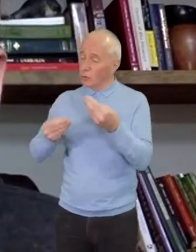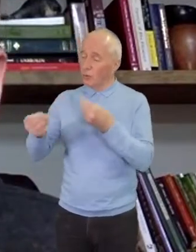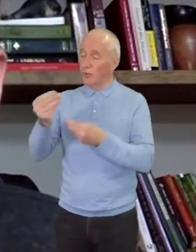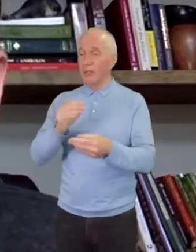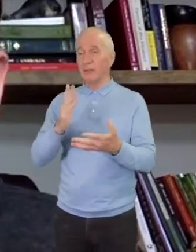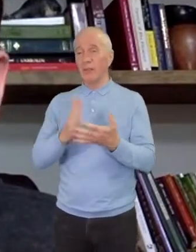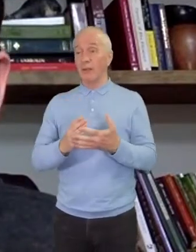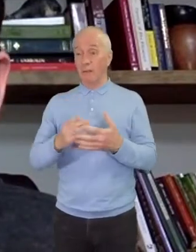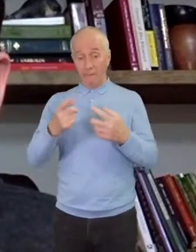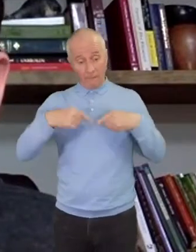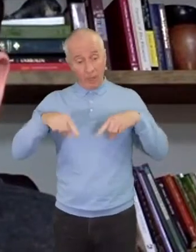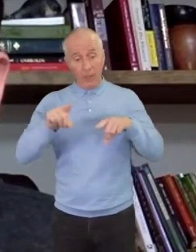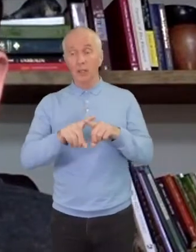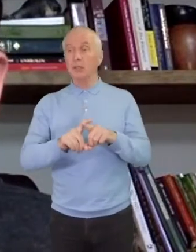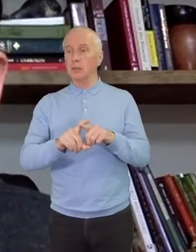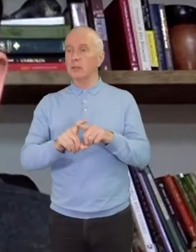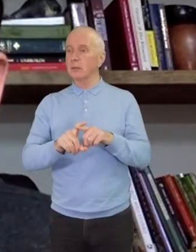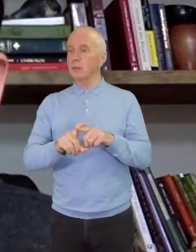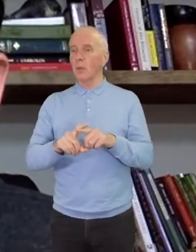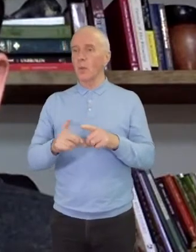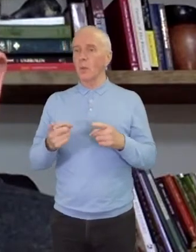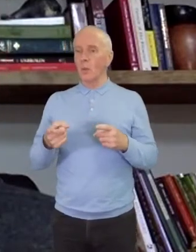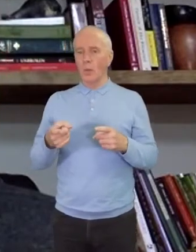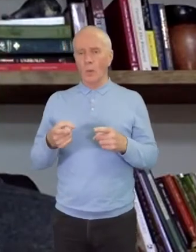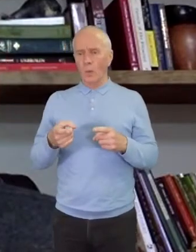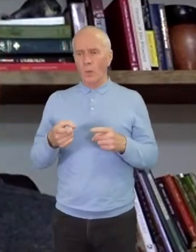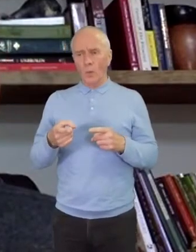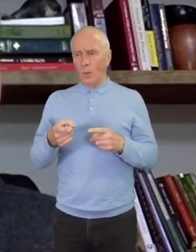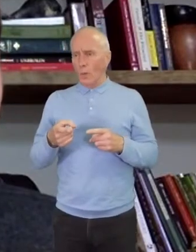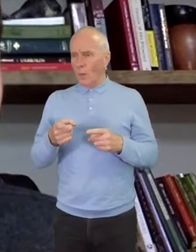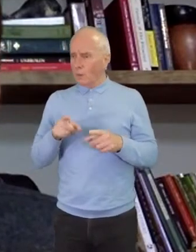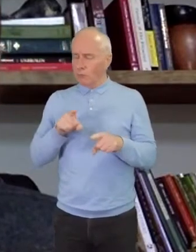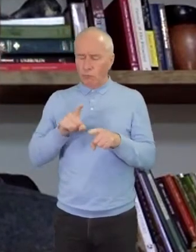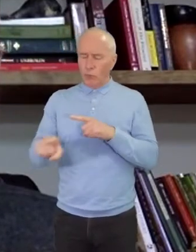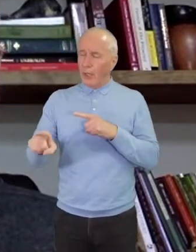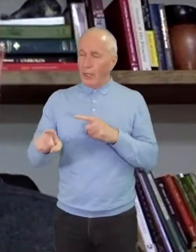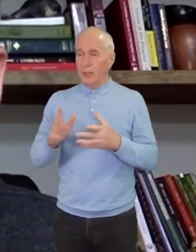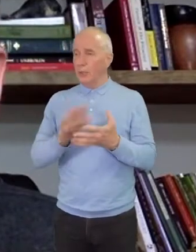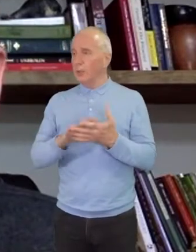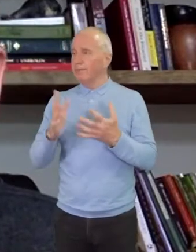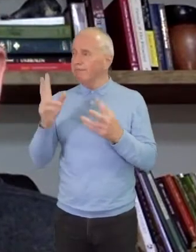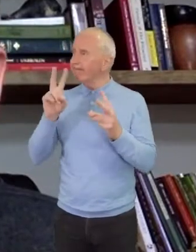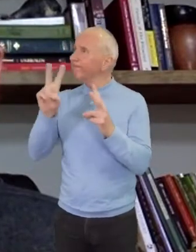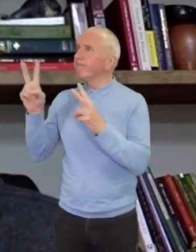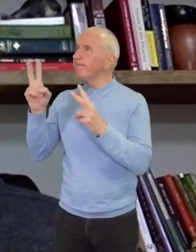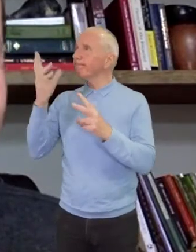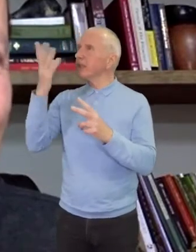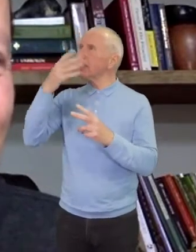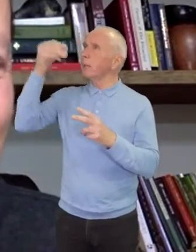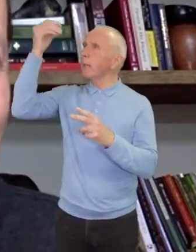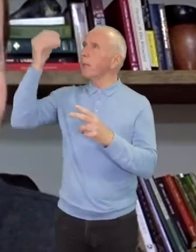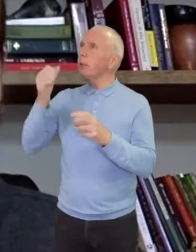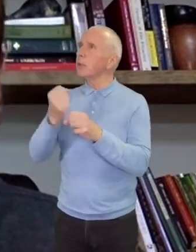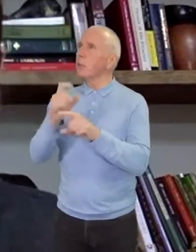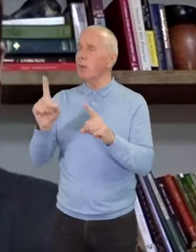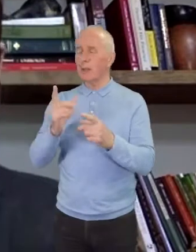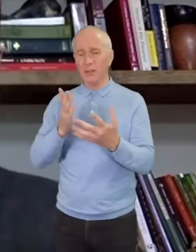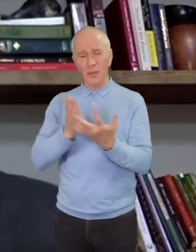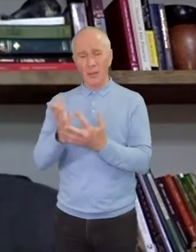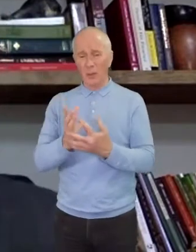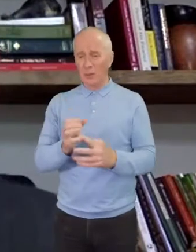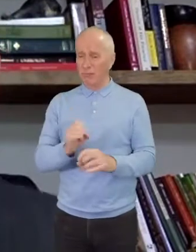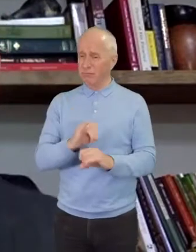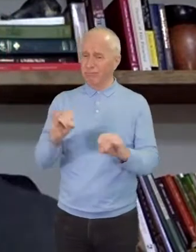one of those times where you try to see what the spirit's going to do in the midst of a really chaotic time. And